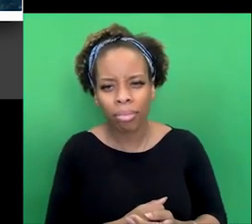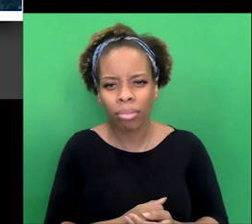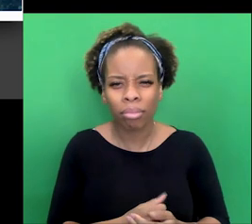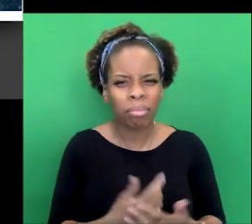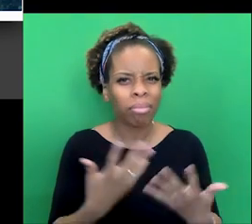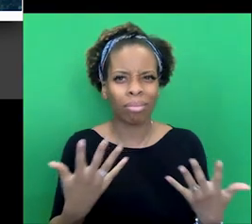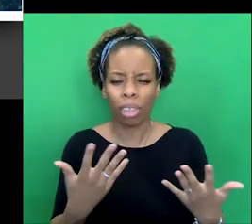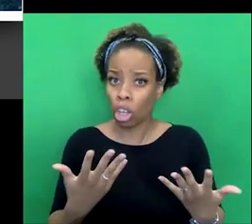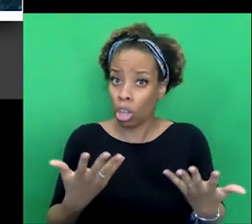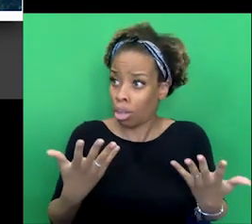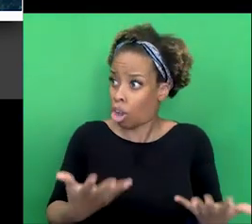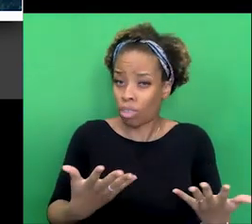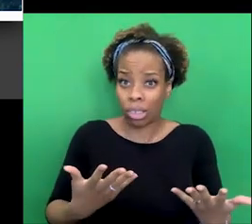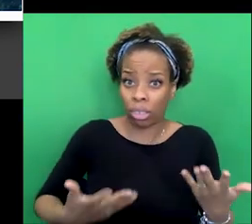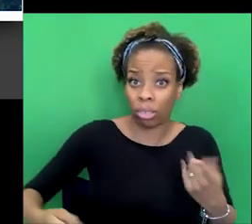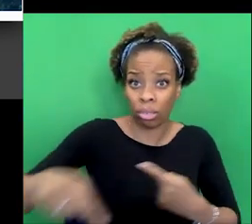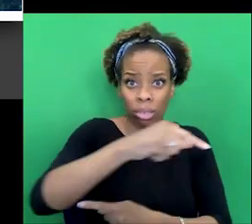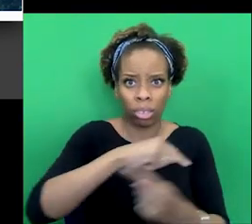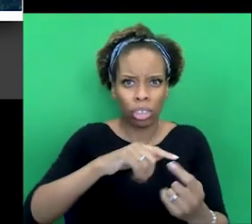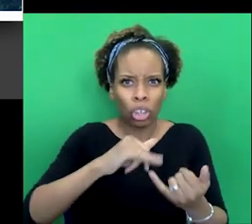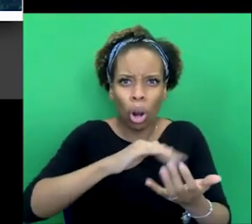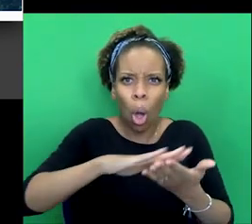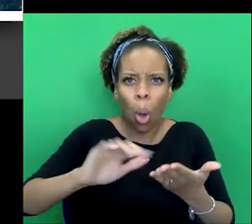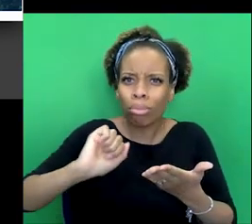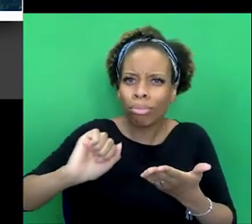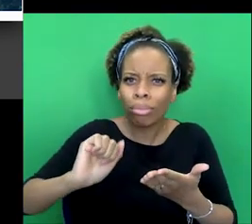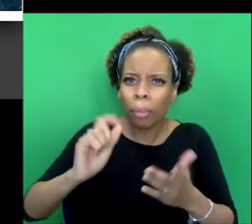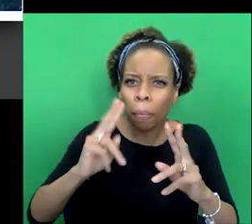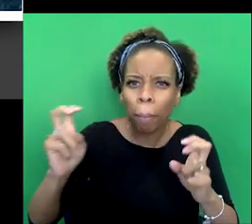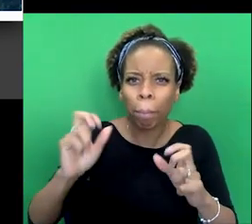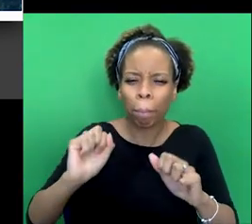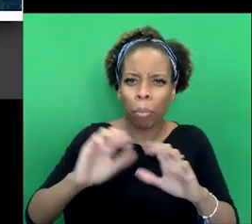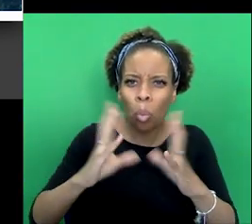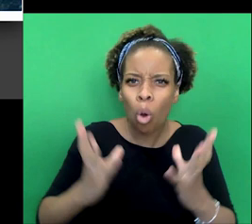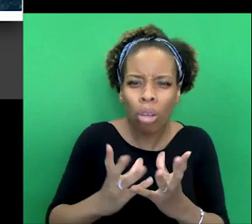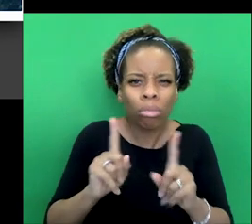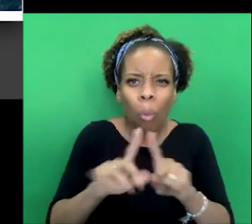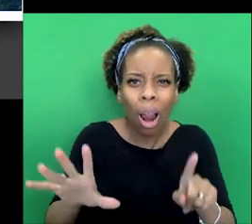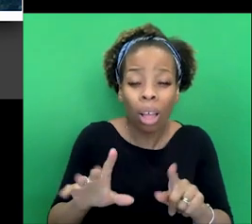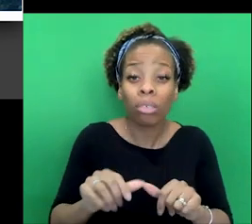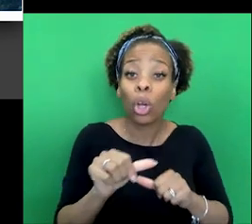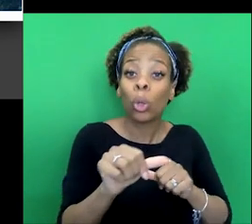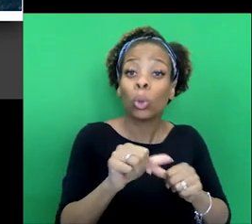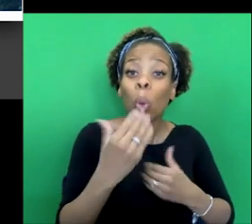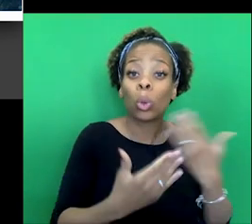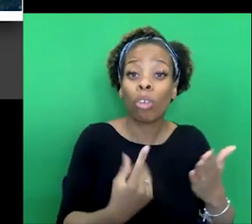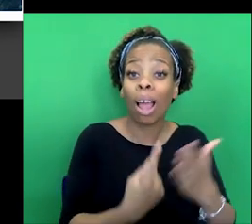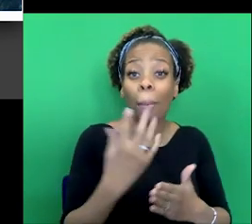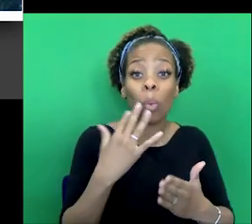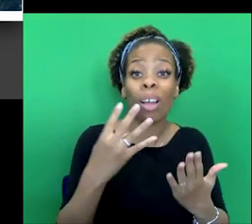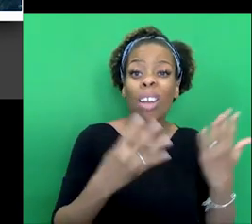what the contemporary world of Sherlock Holmes is? Because these short stories are the ones written in the 19th century.